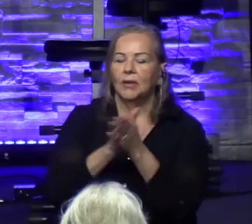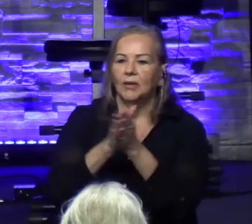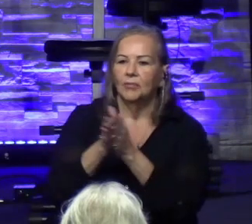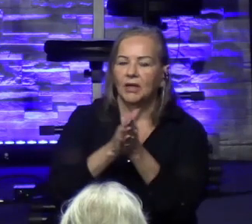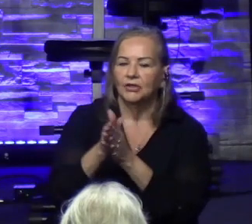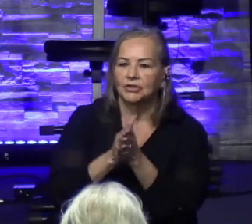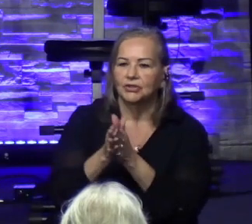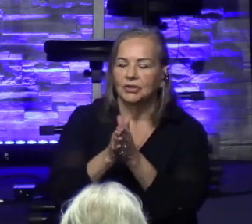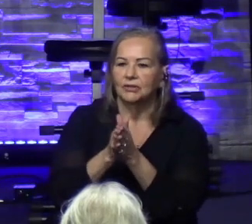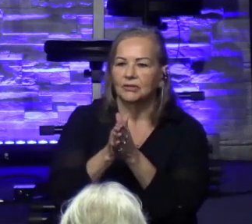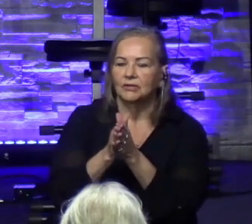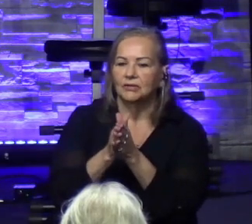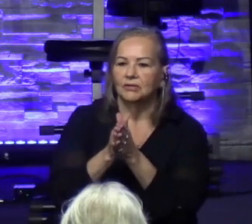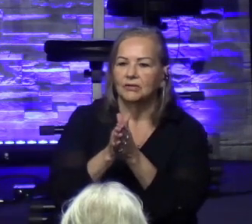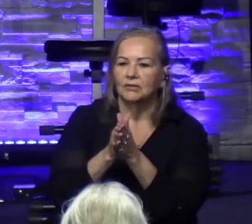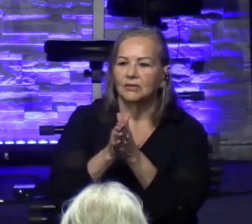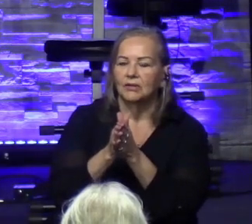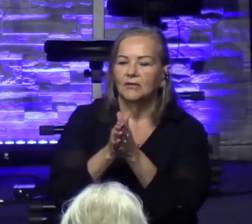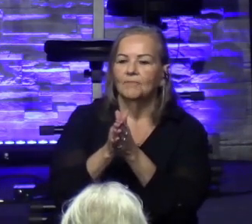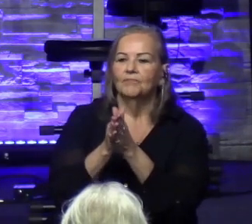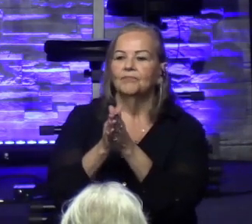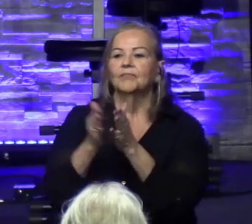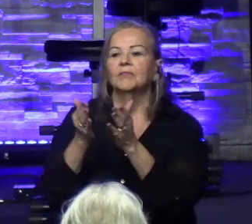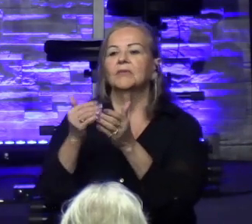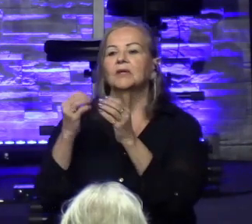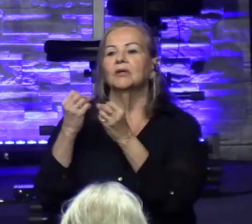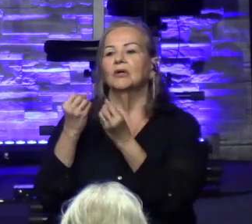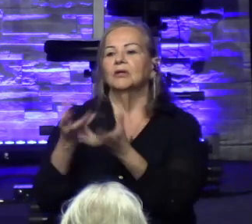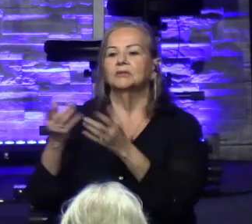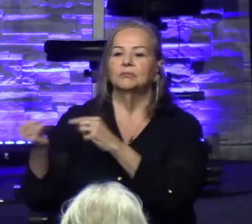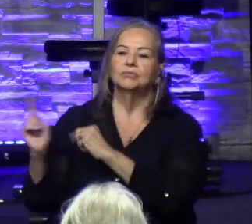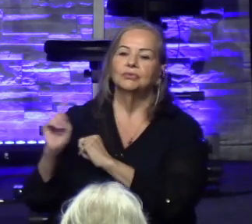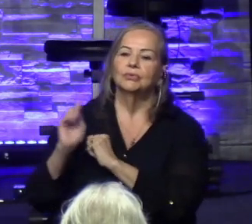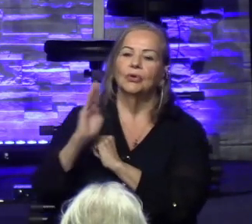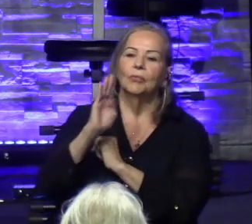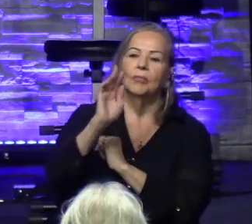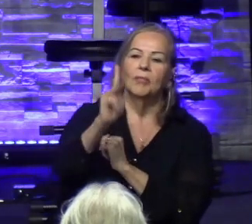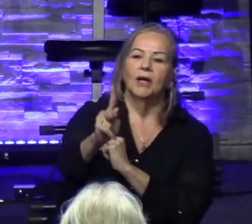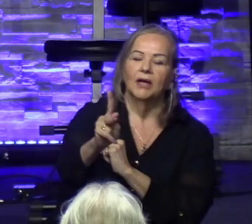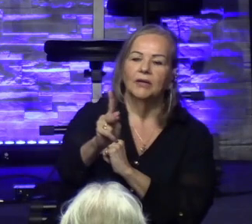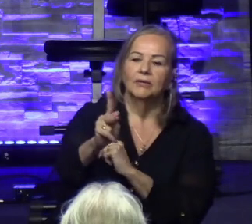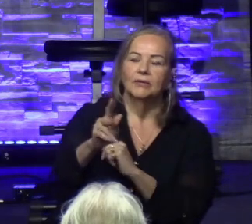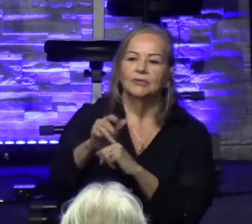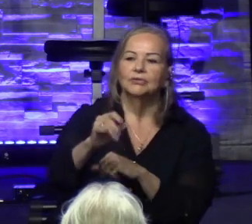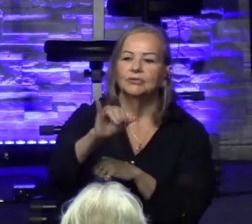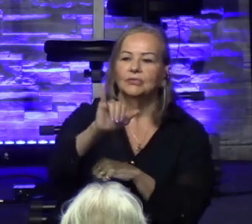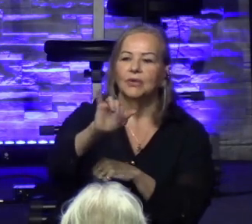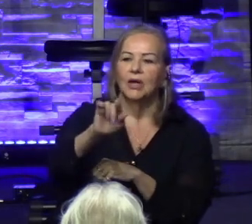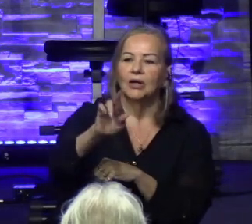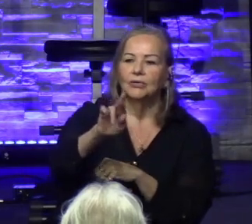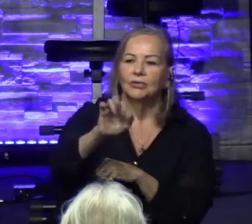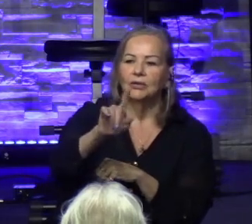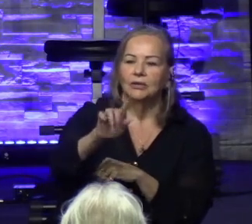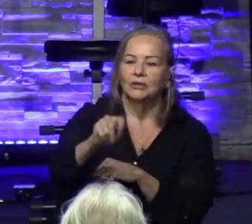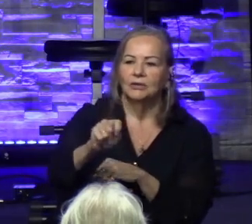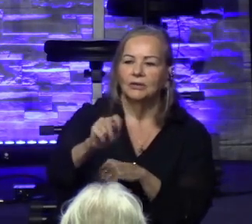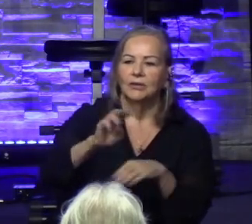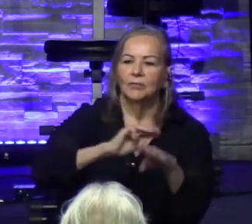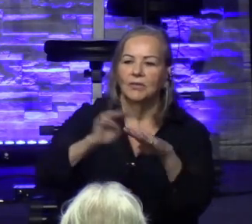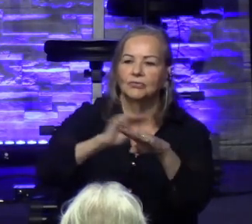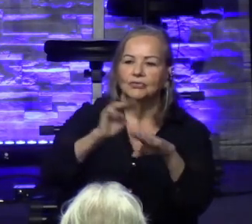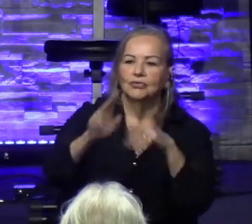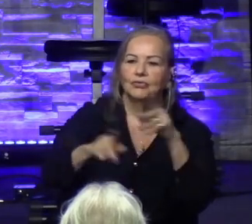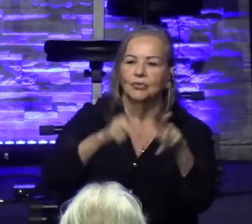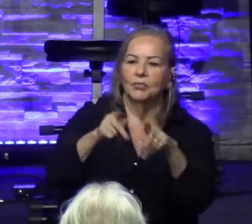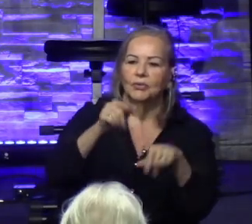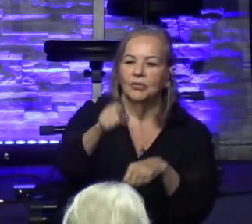and spend the rest of his life there, 30 years, to be ministering to those people. After he